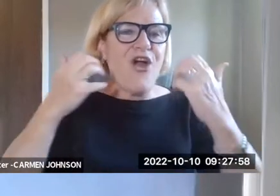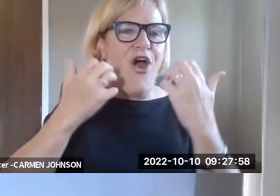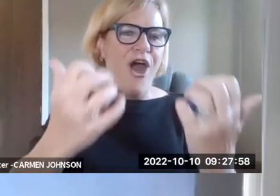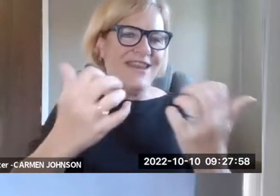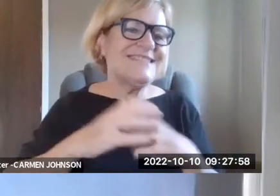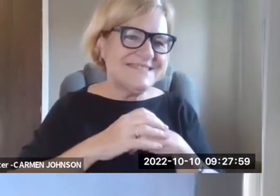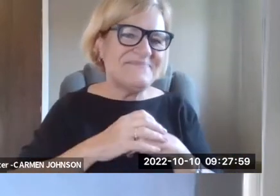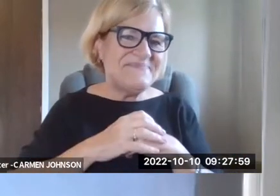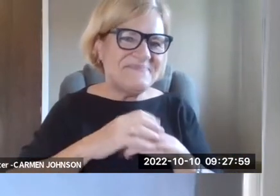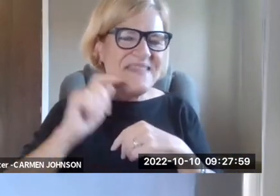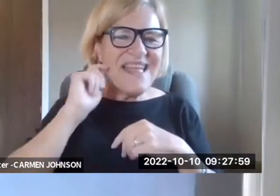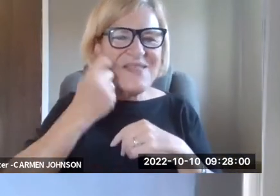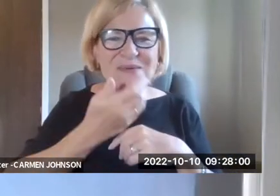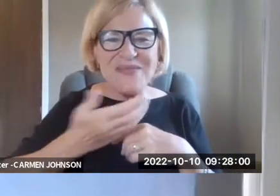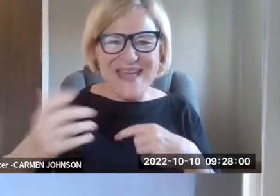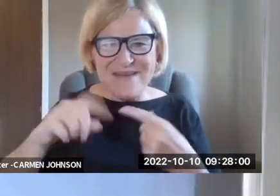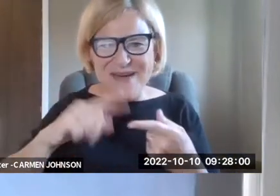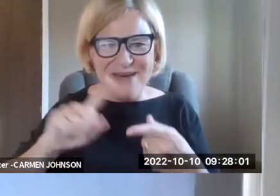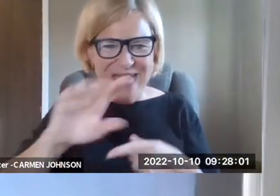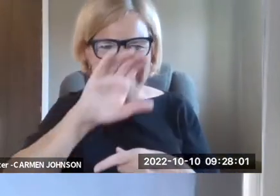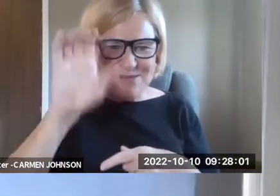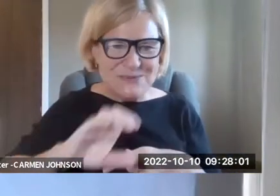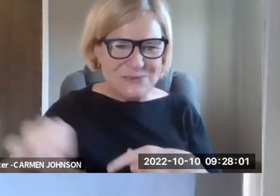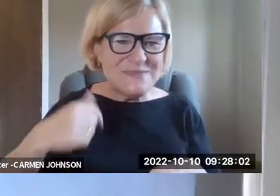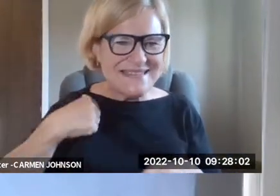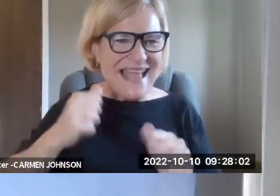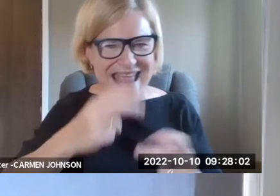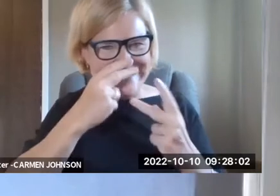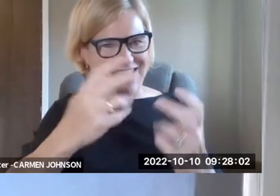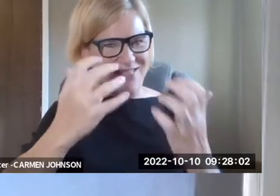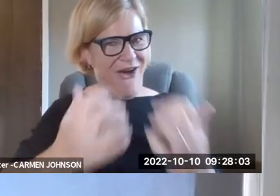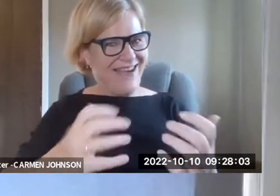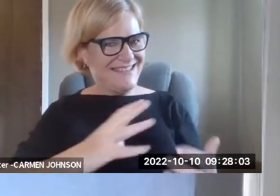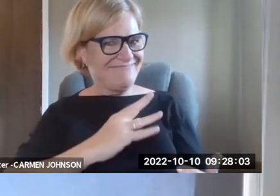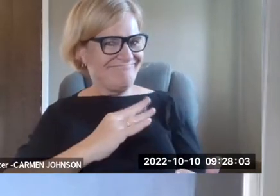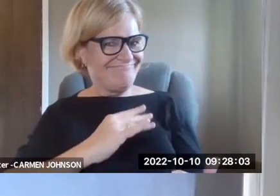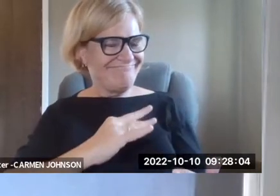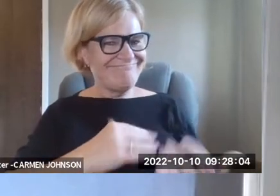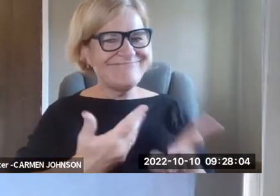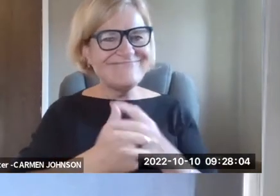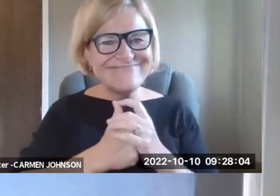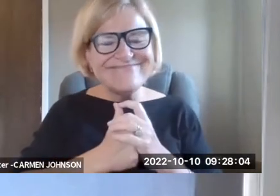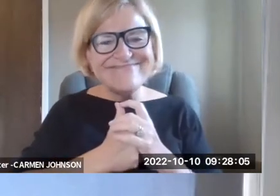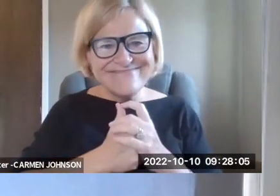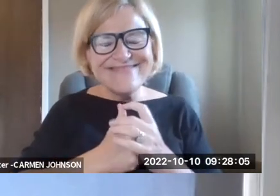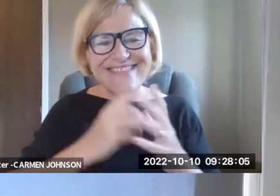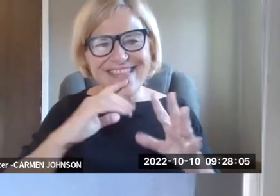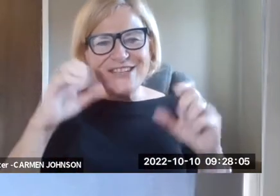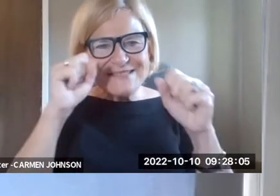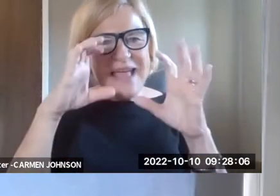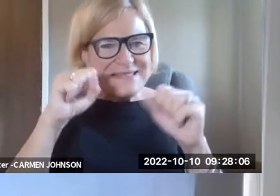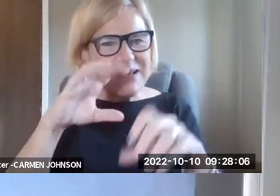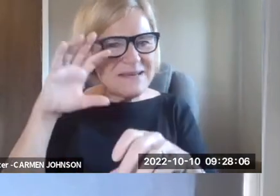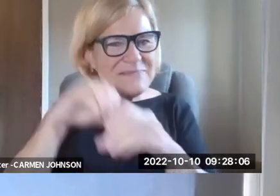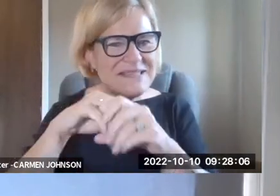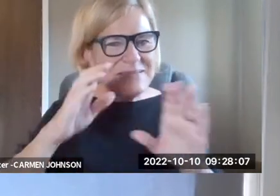of all, want to say I am extremely humbled both by my co-presenters and by the audience. The cool thing about, um, this kind of